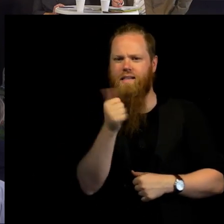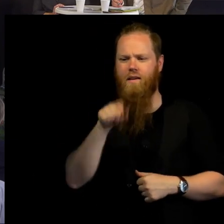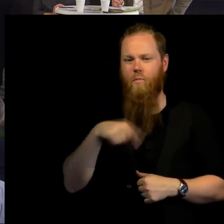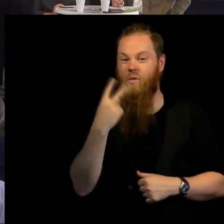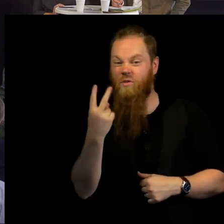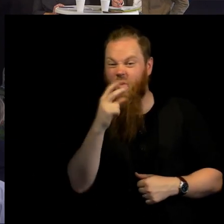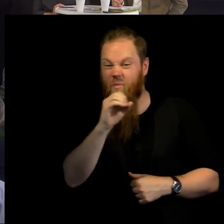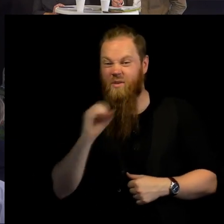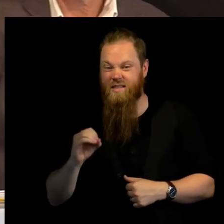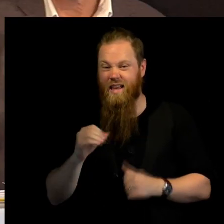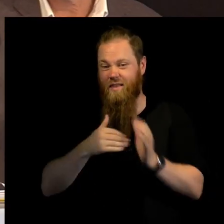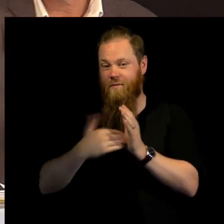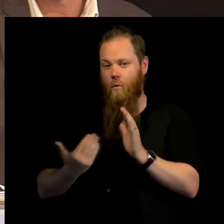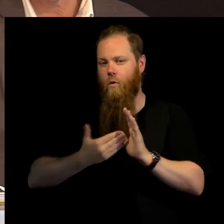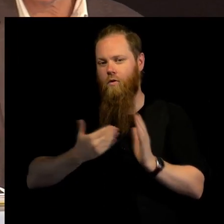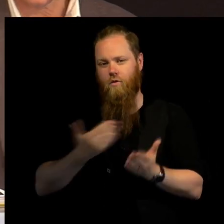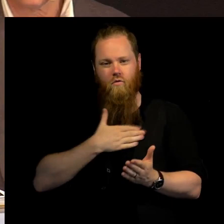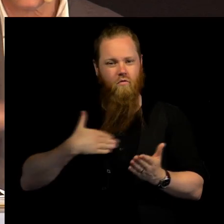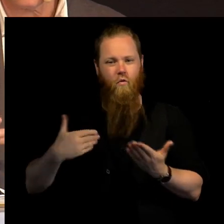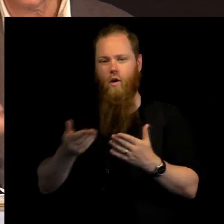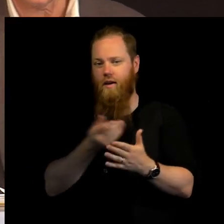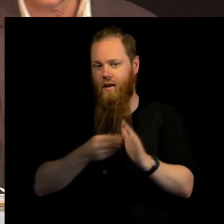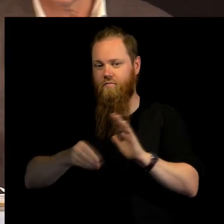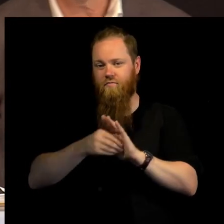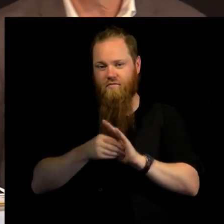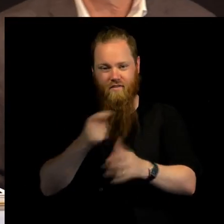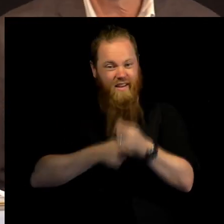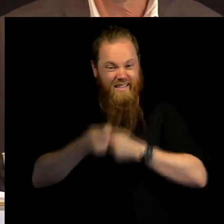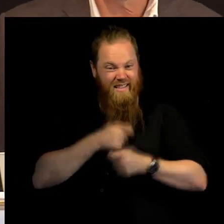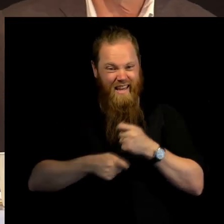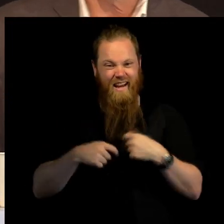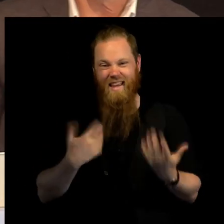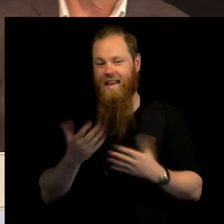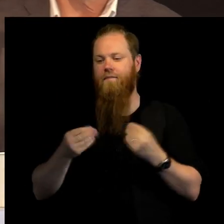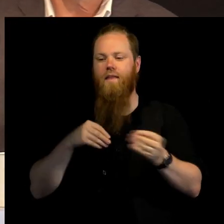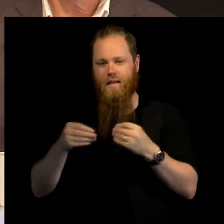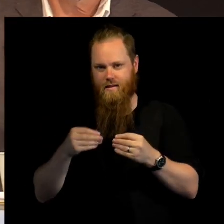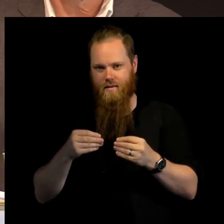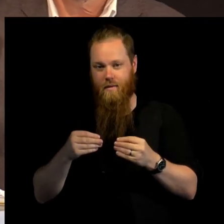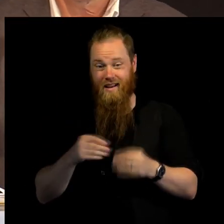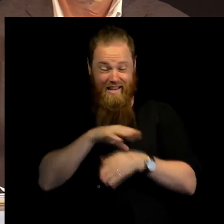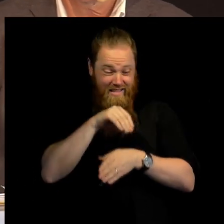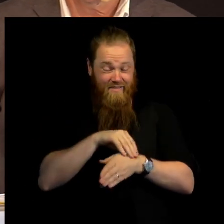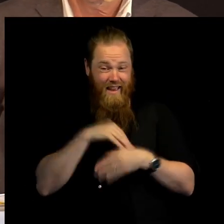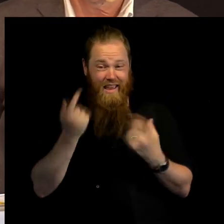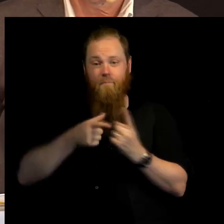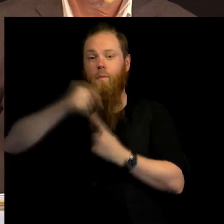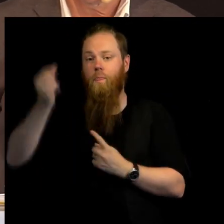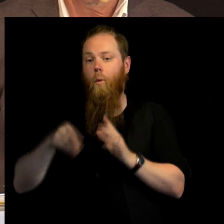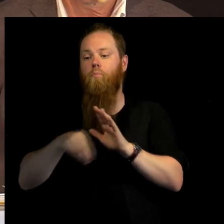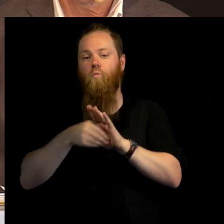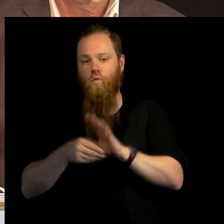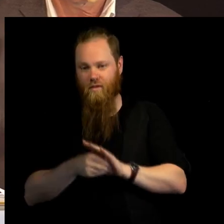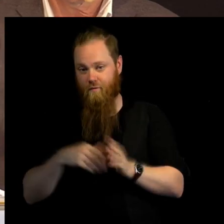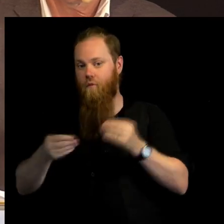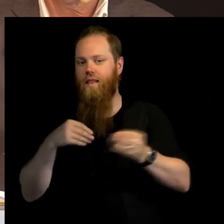6.2% of our funding is actually flexible. Sweden is our top, top donor of flexible funds and have been